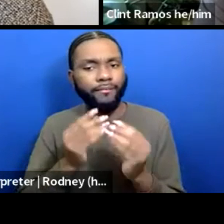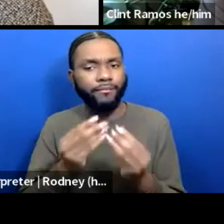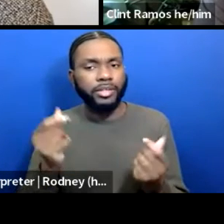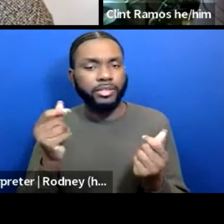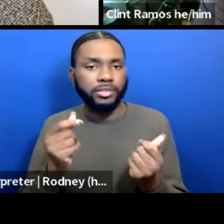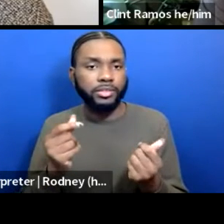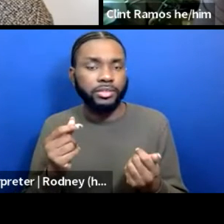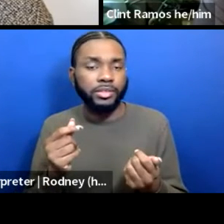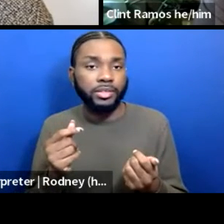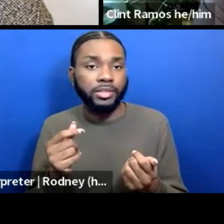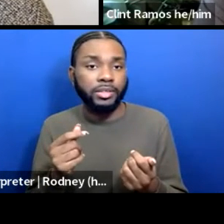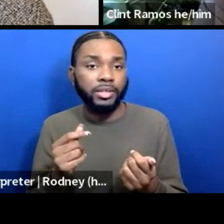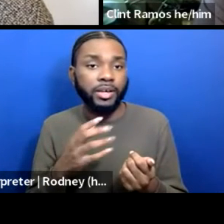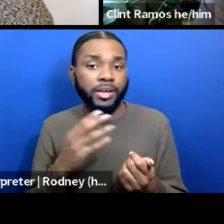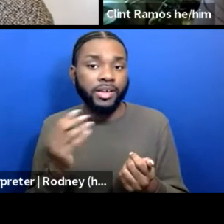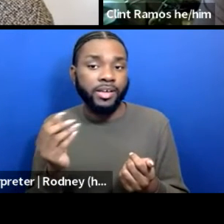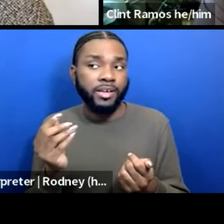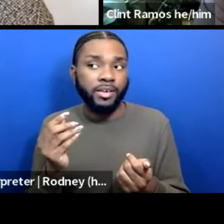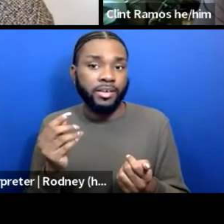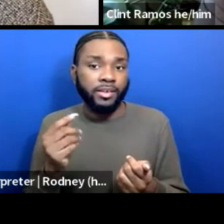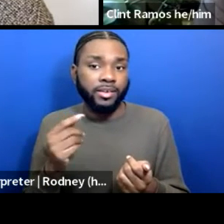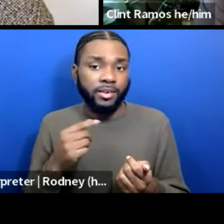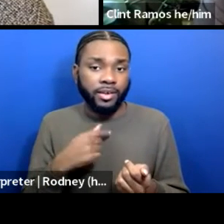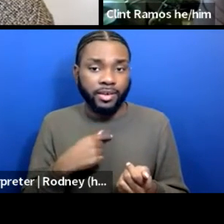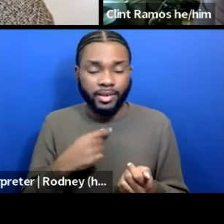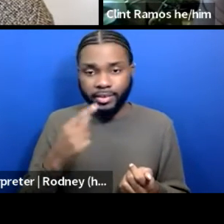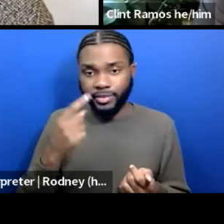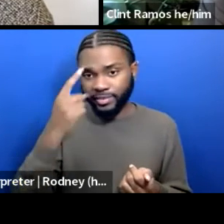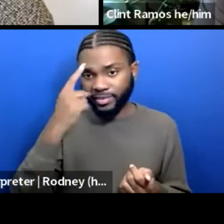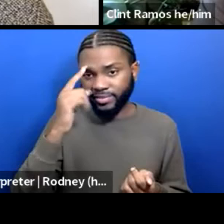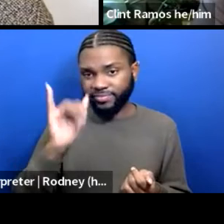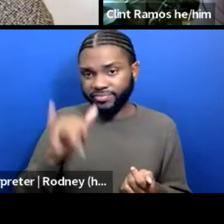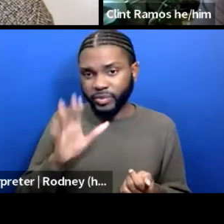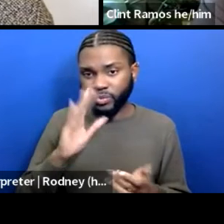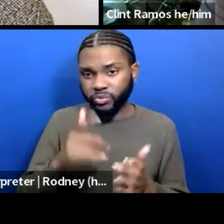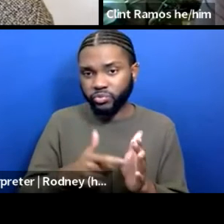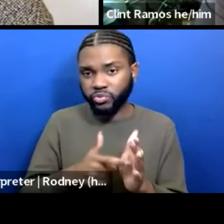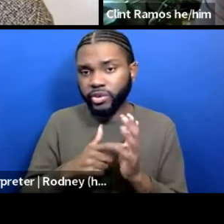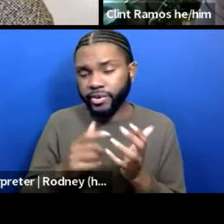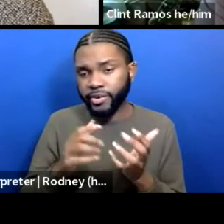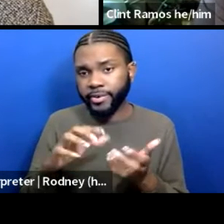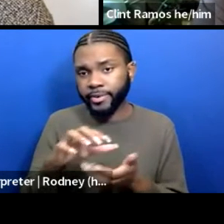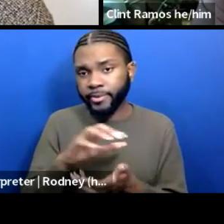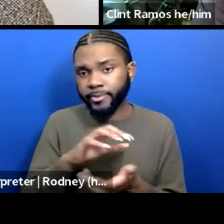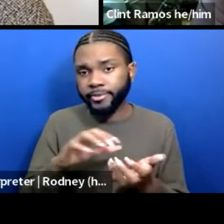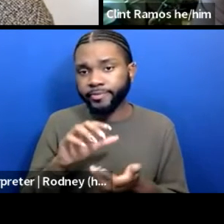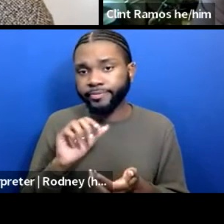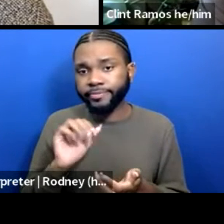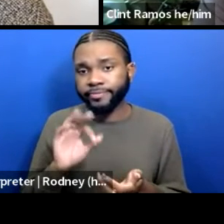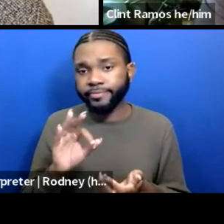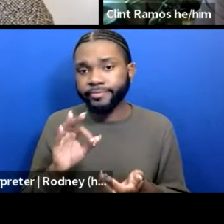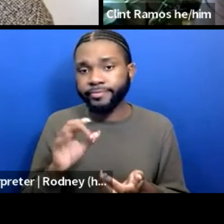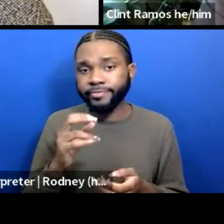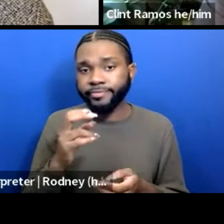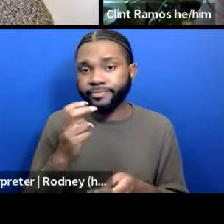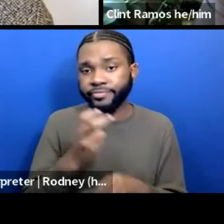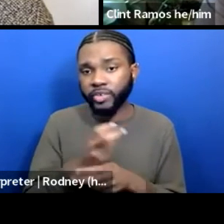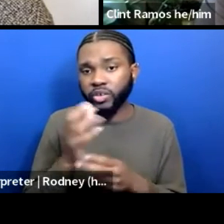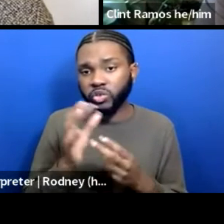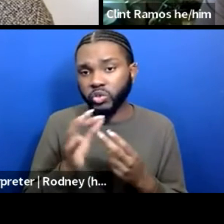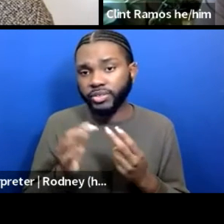And I think it's going to require a combination of hard choices.